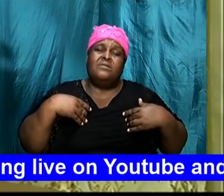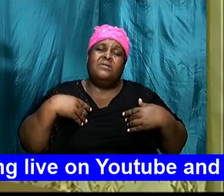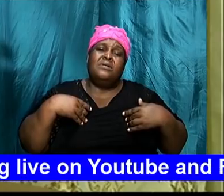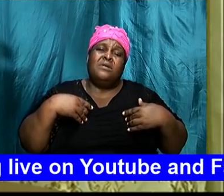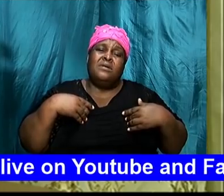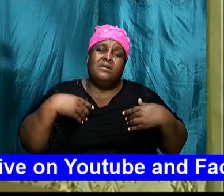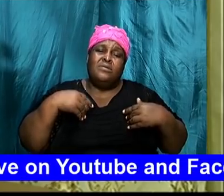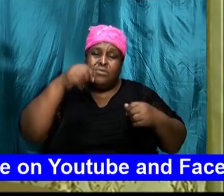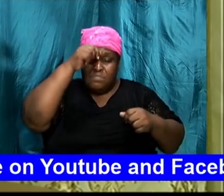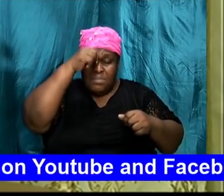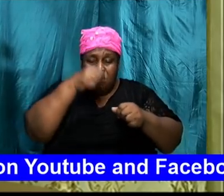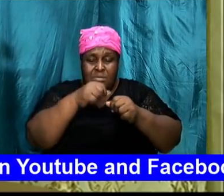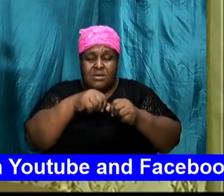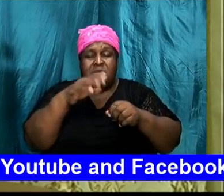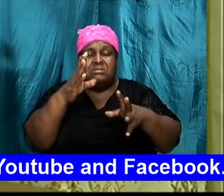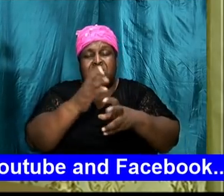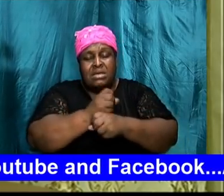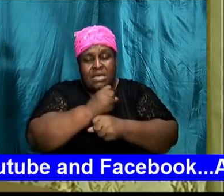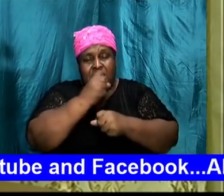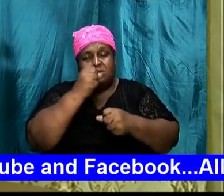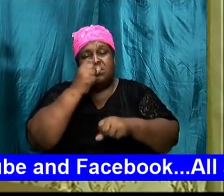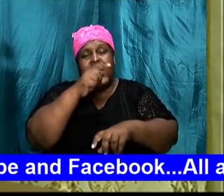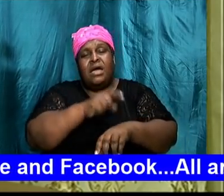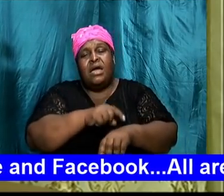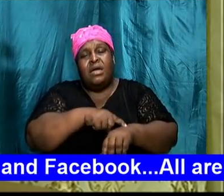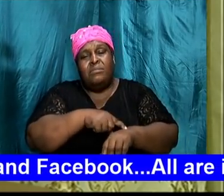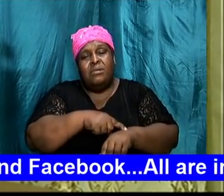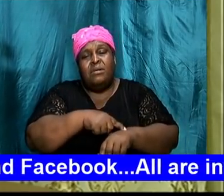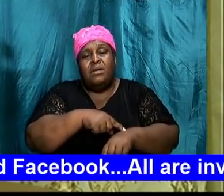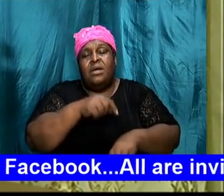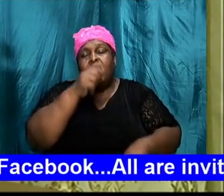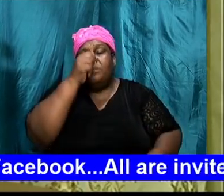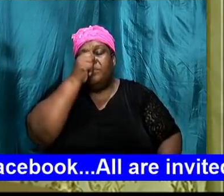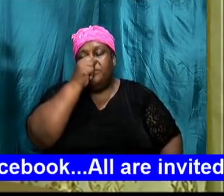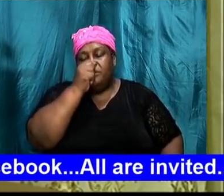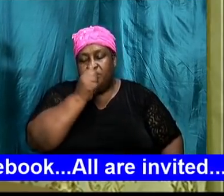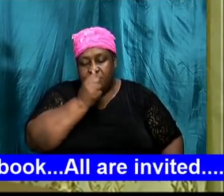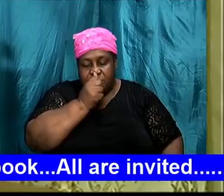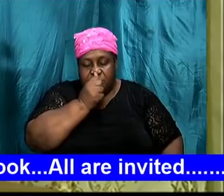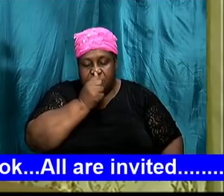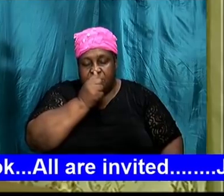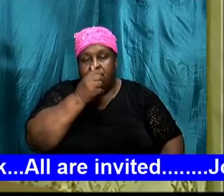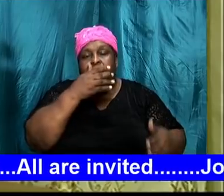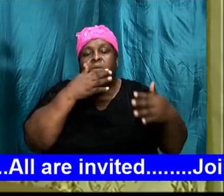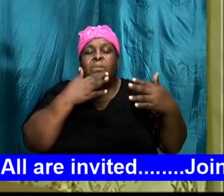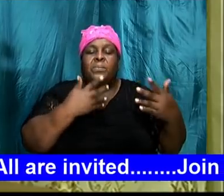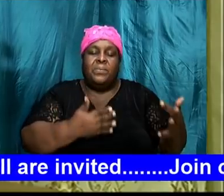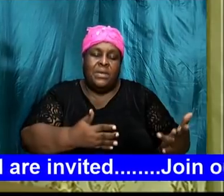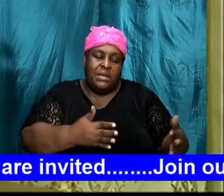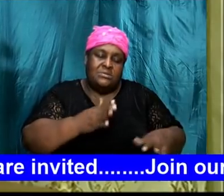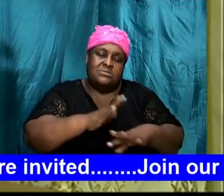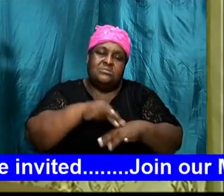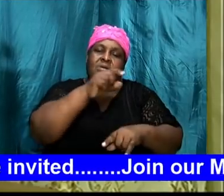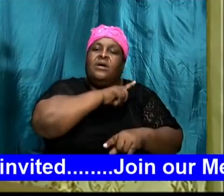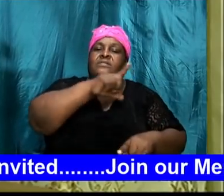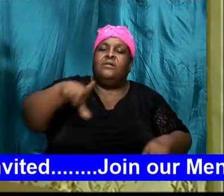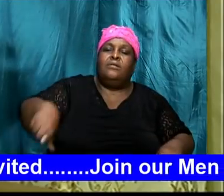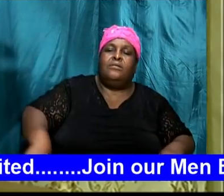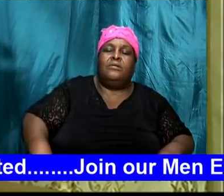it is going to take some time and you are going to just be patient and wait on the Lord